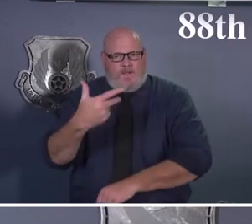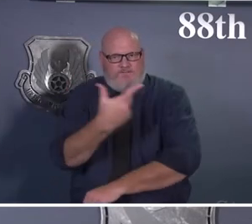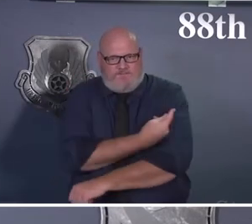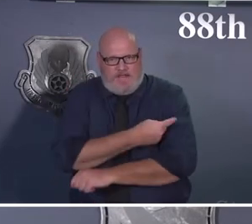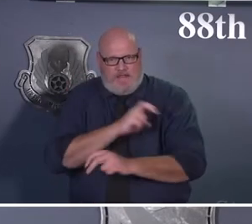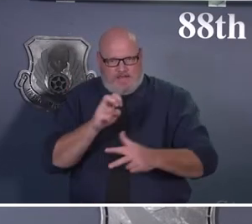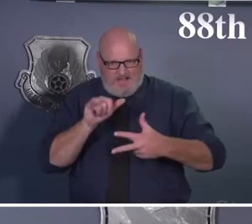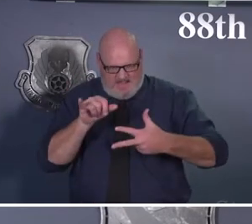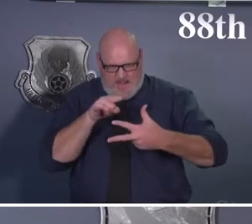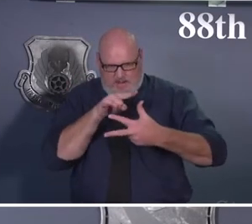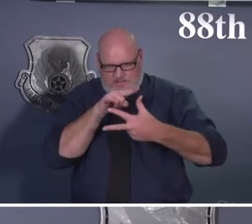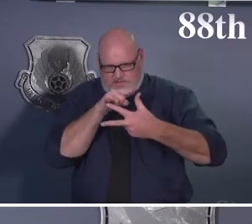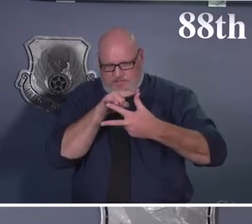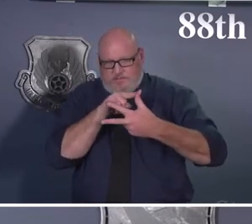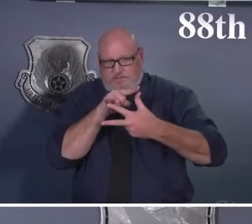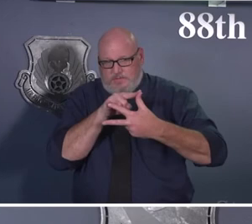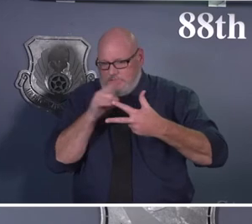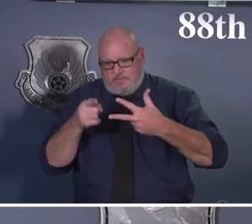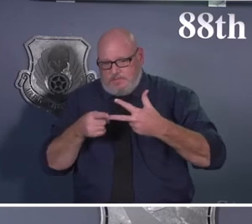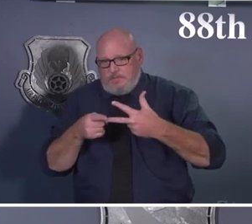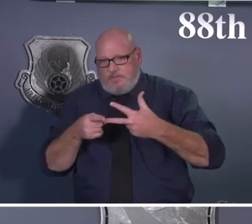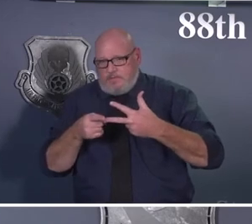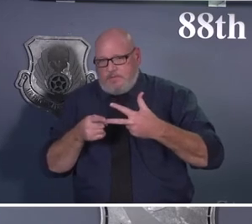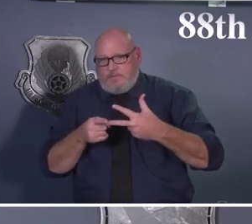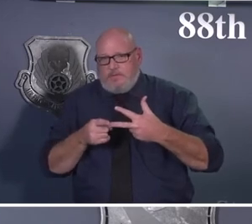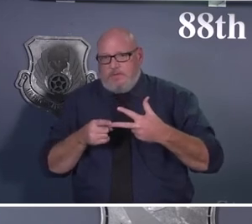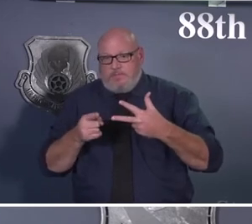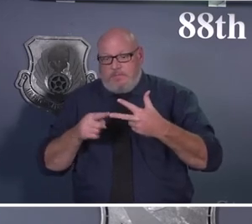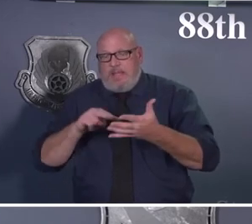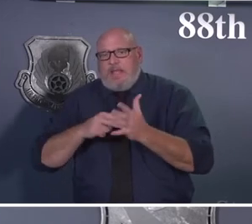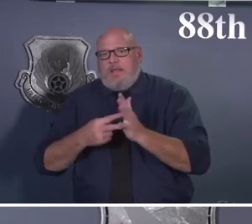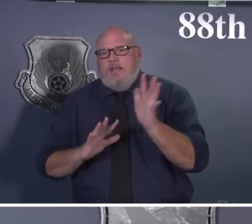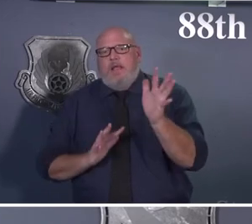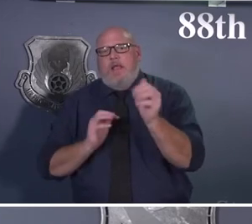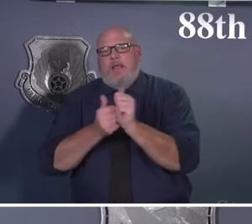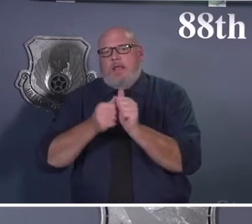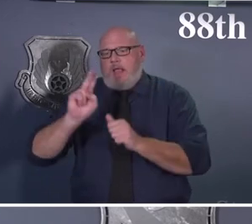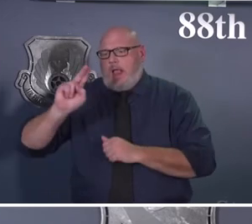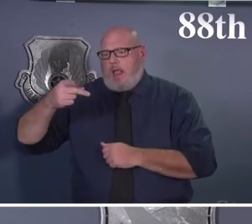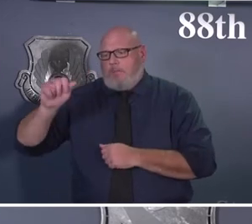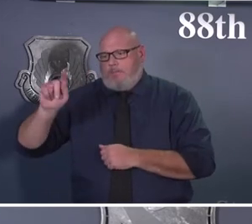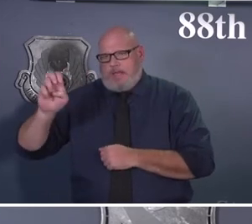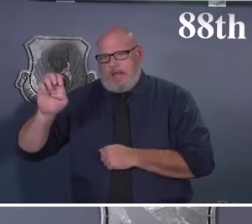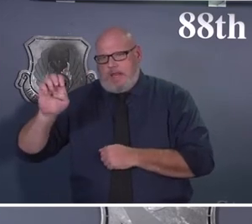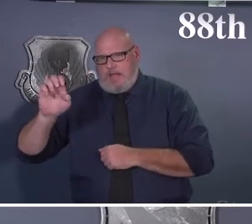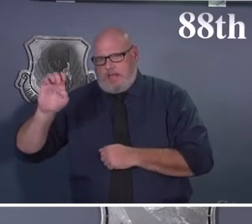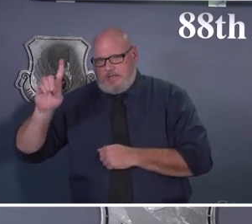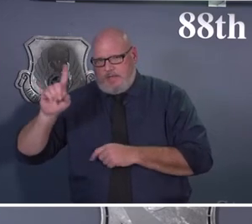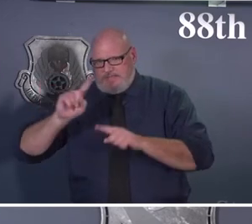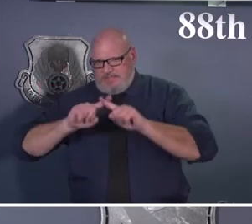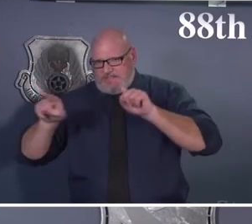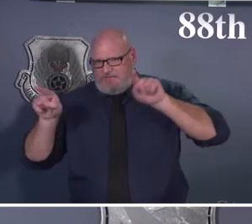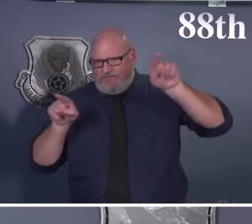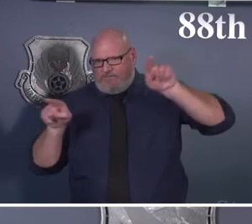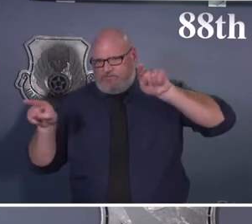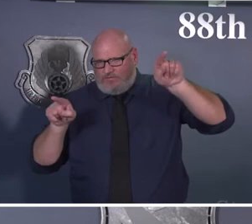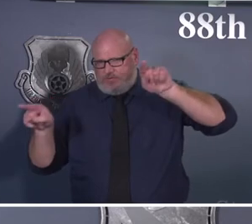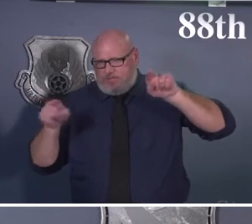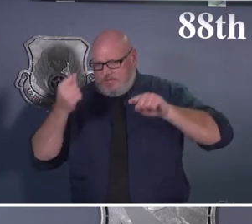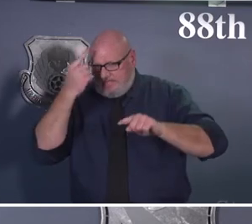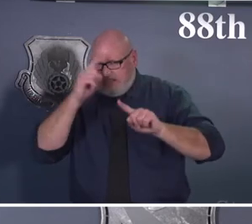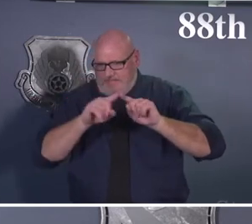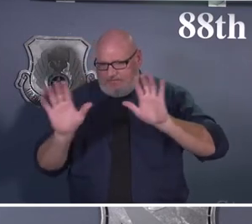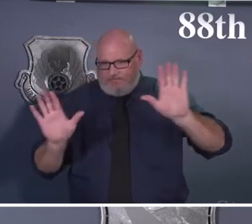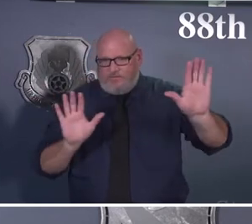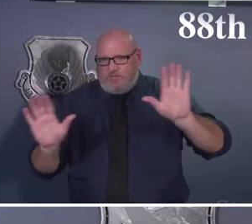Why are unvaccinated employees singled out for COVID testing on a weekly basis, even if they have no symptoms? Yeah, thank you very much. It's a great